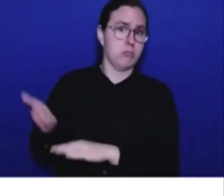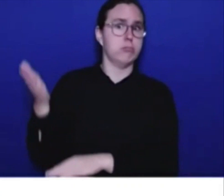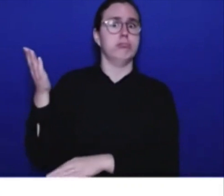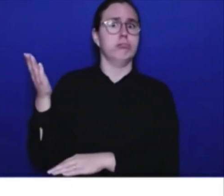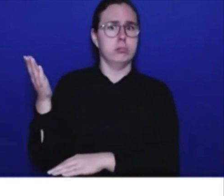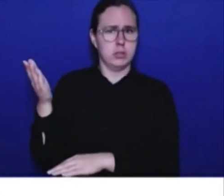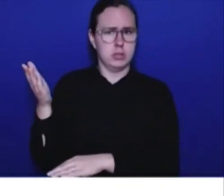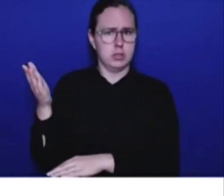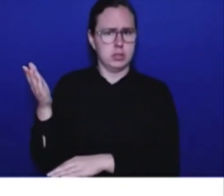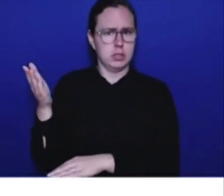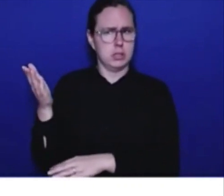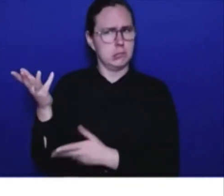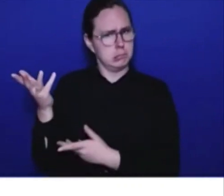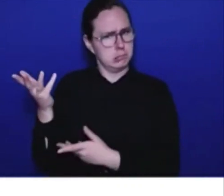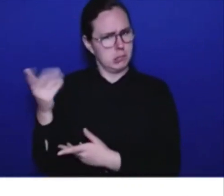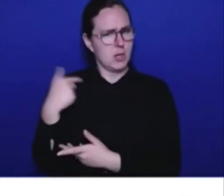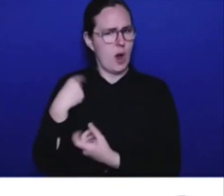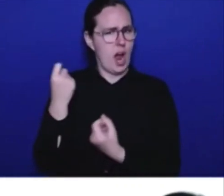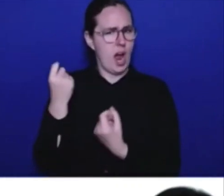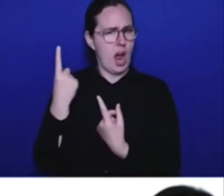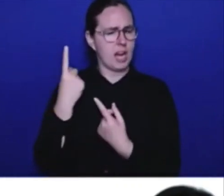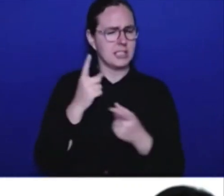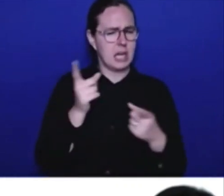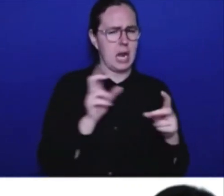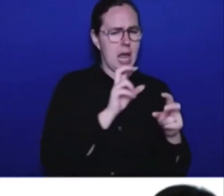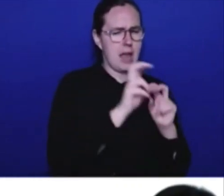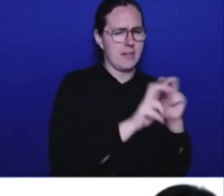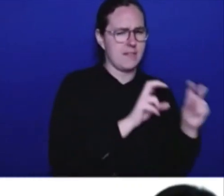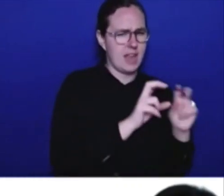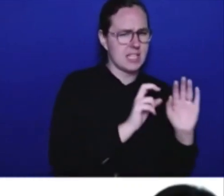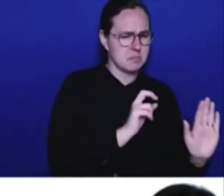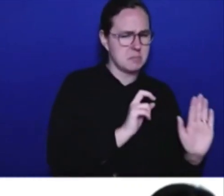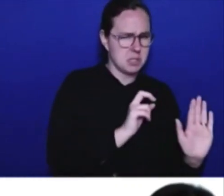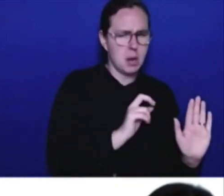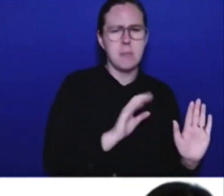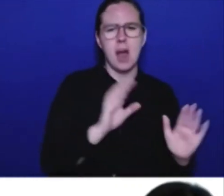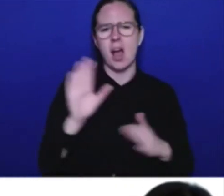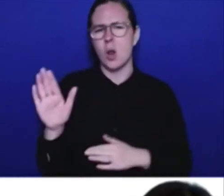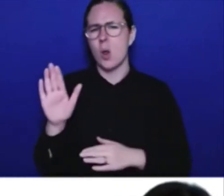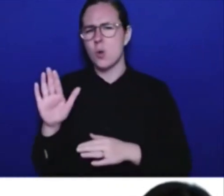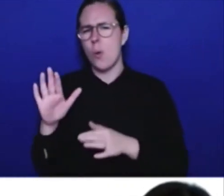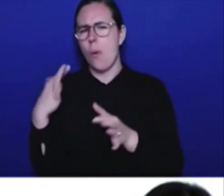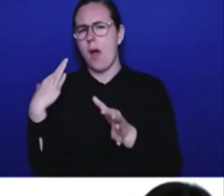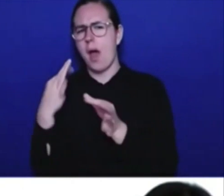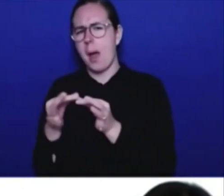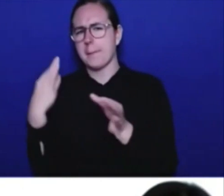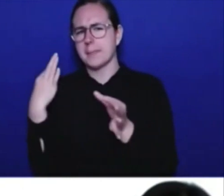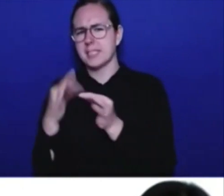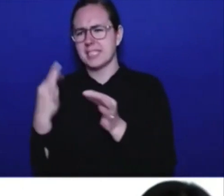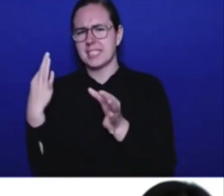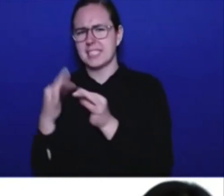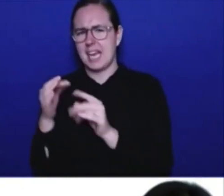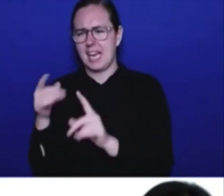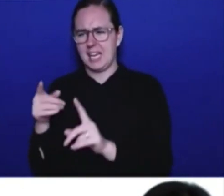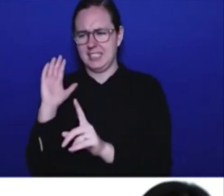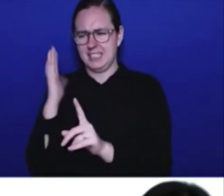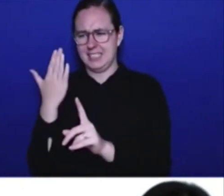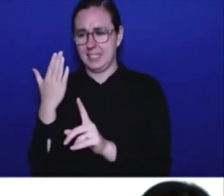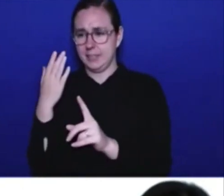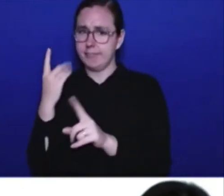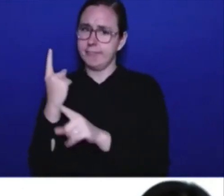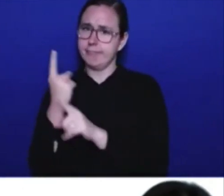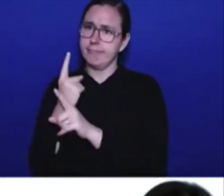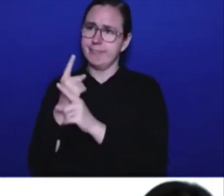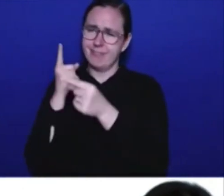all the metrics that were given financially in these updates look like they are either worse or slower than just a few months